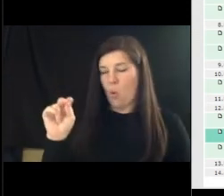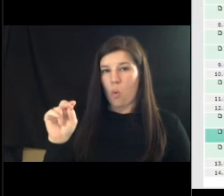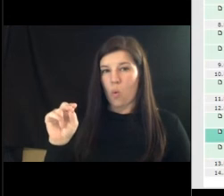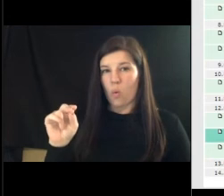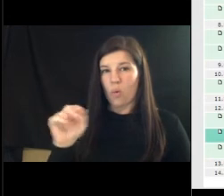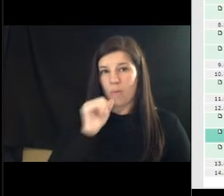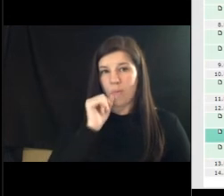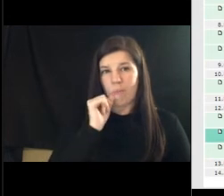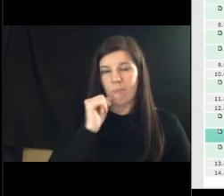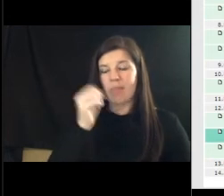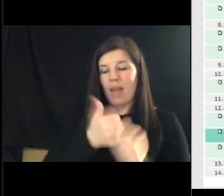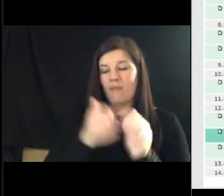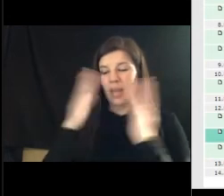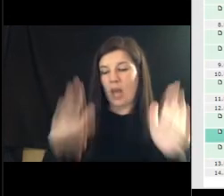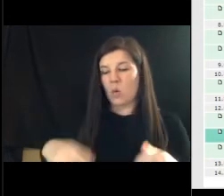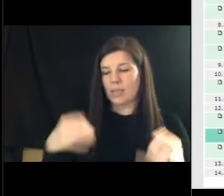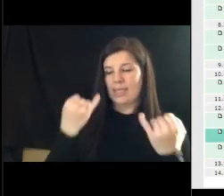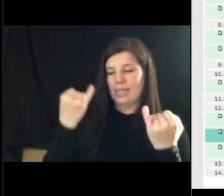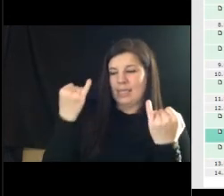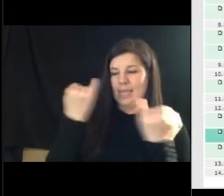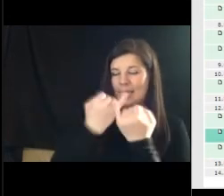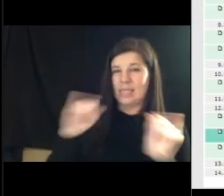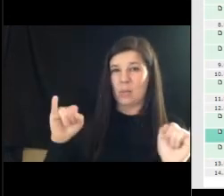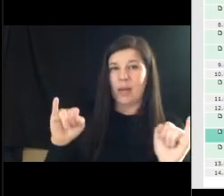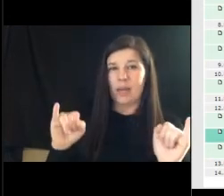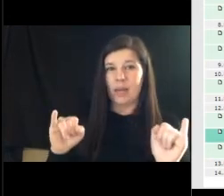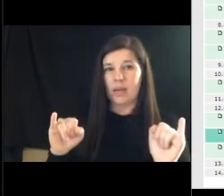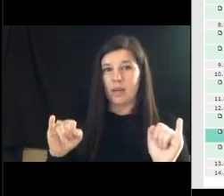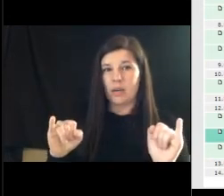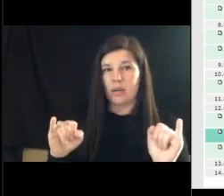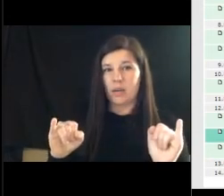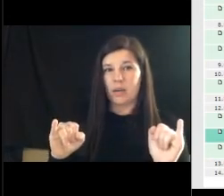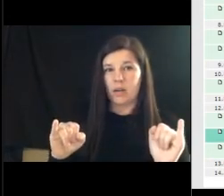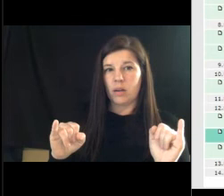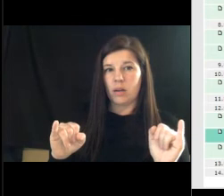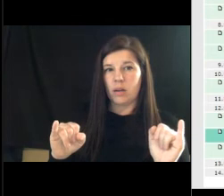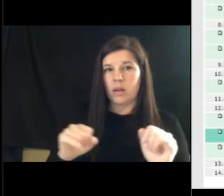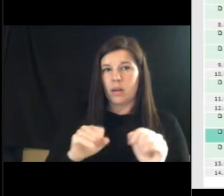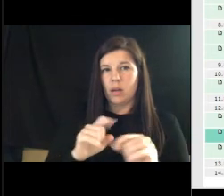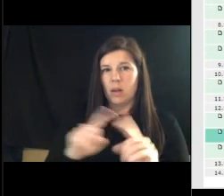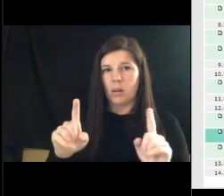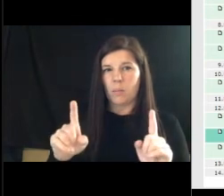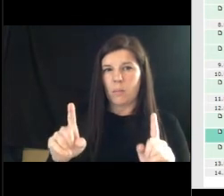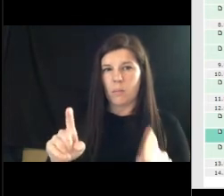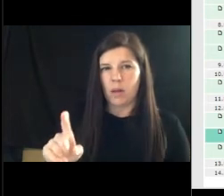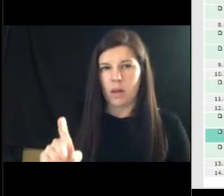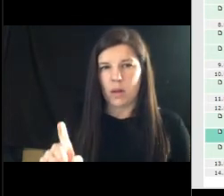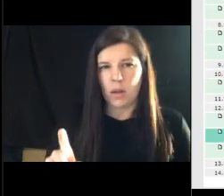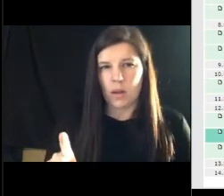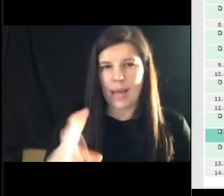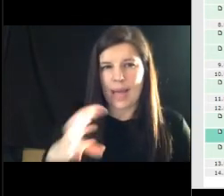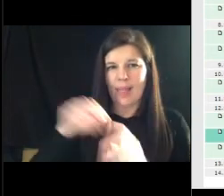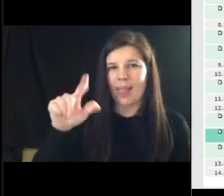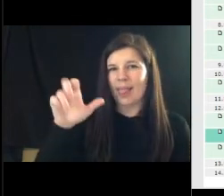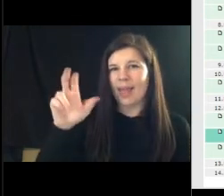independent in the linear foot of waterfront uh so what we do is it goes from